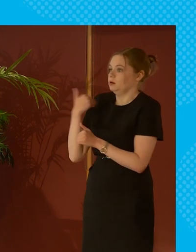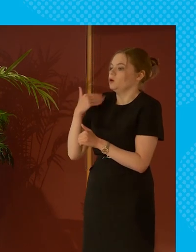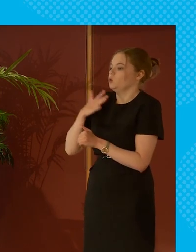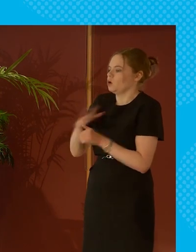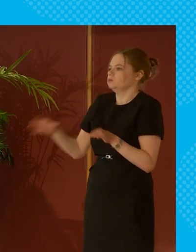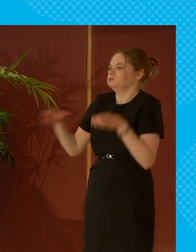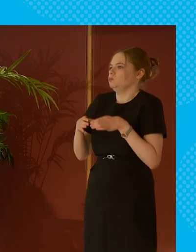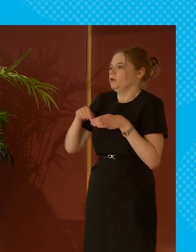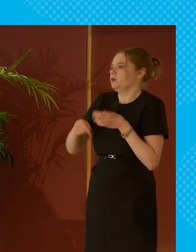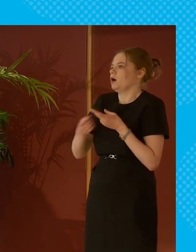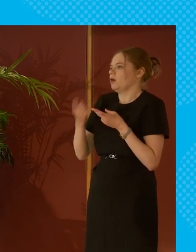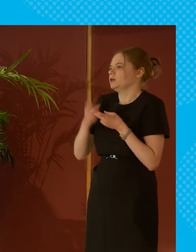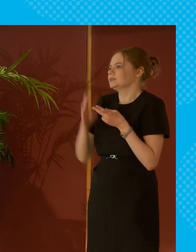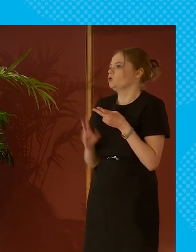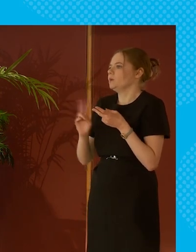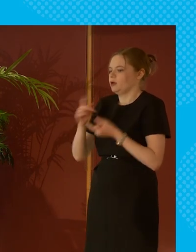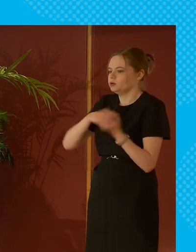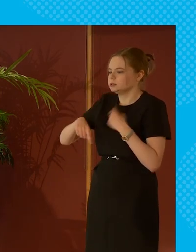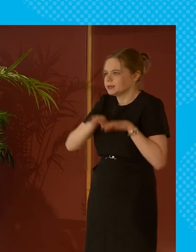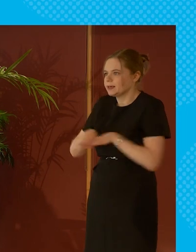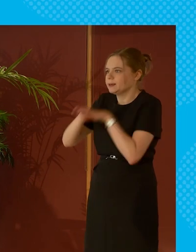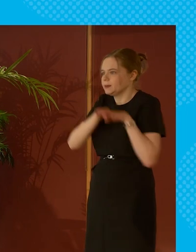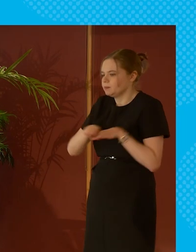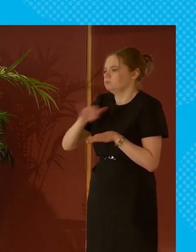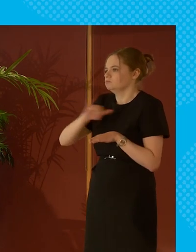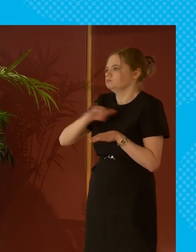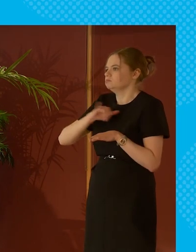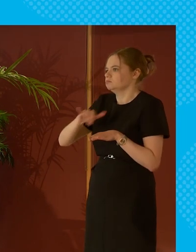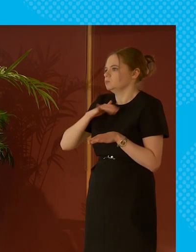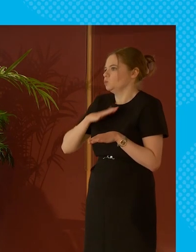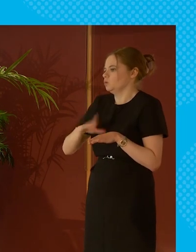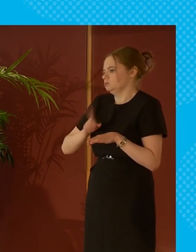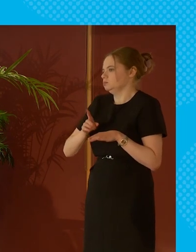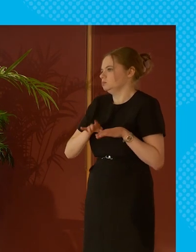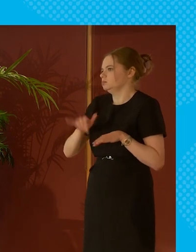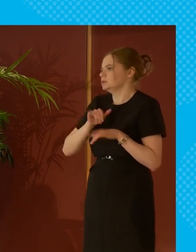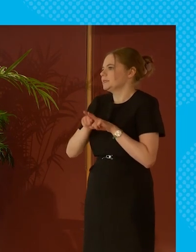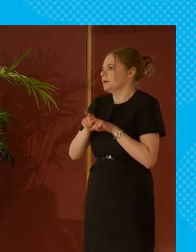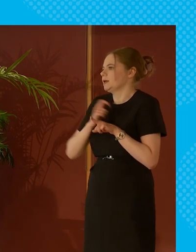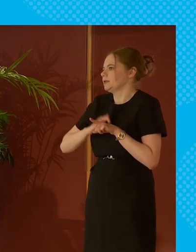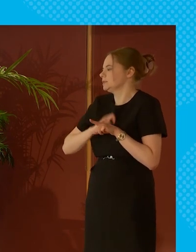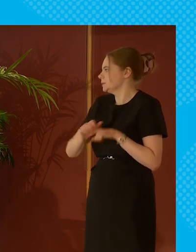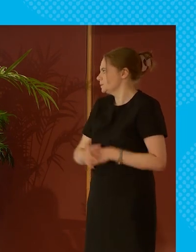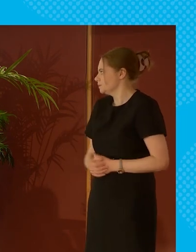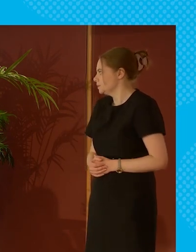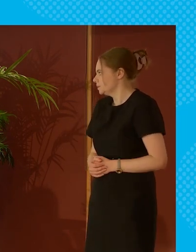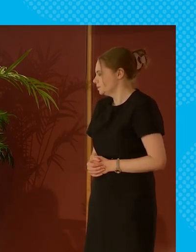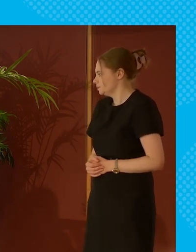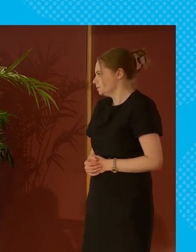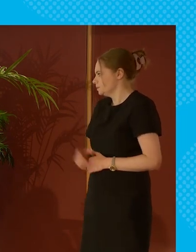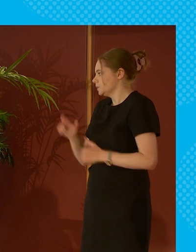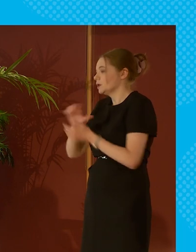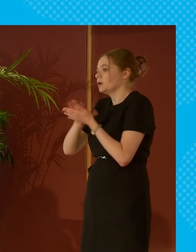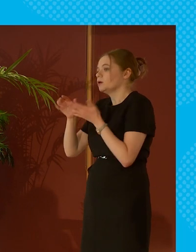other single parents because that's the bit of our experience and identity we want to share here chris